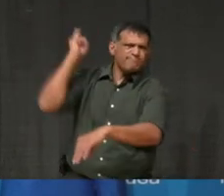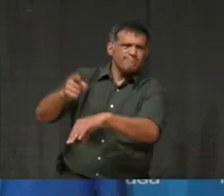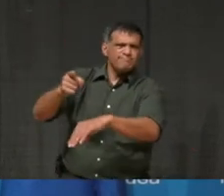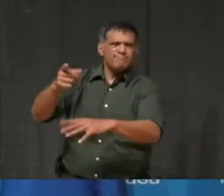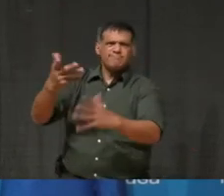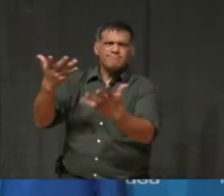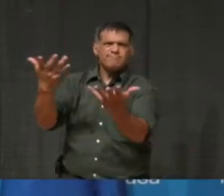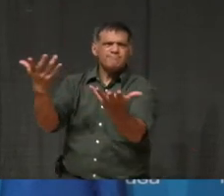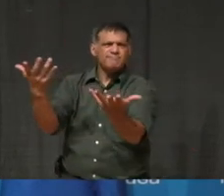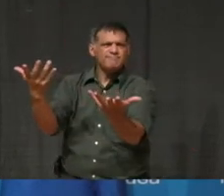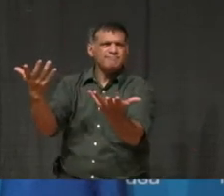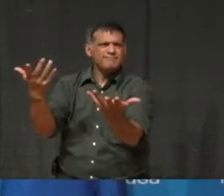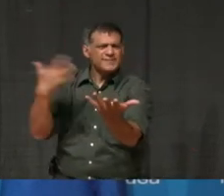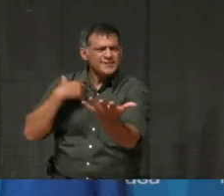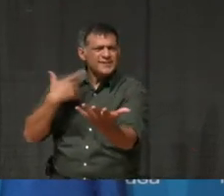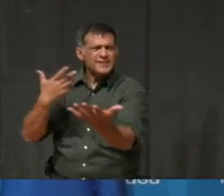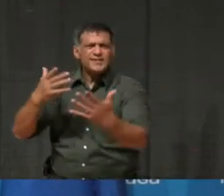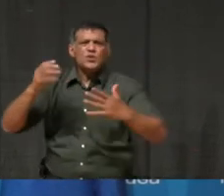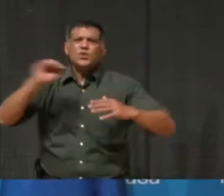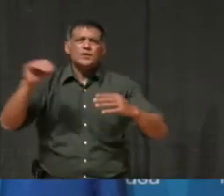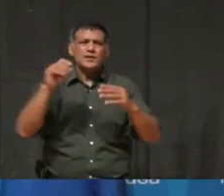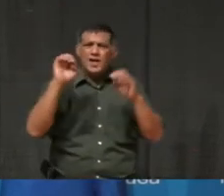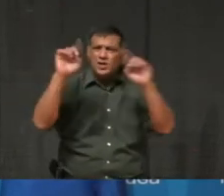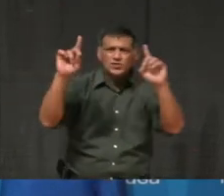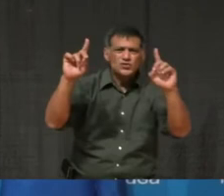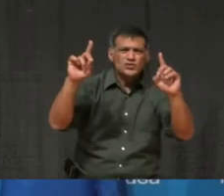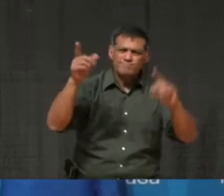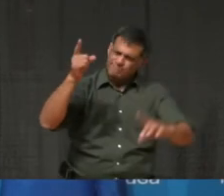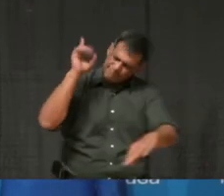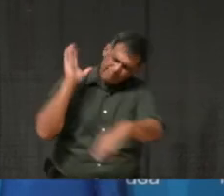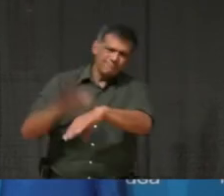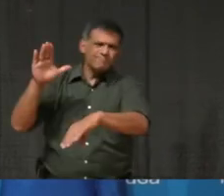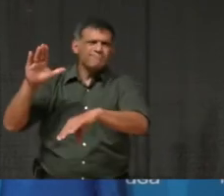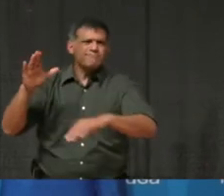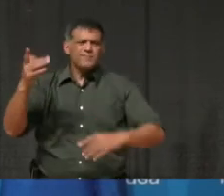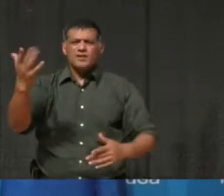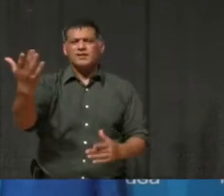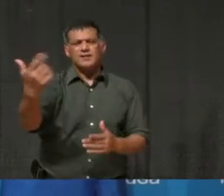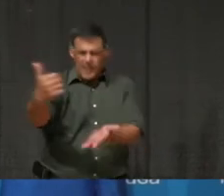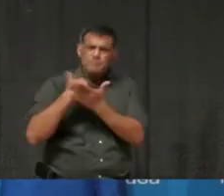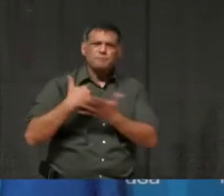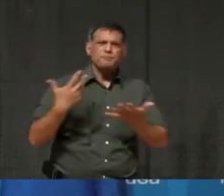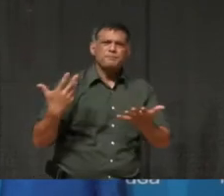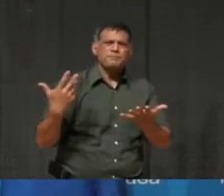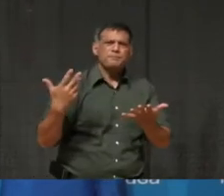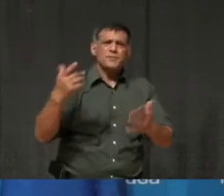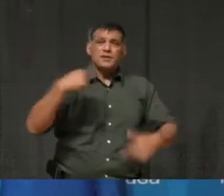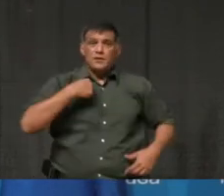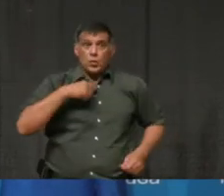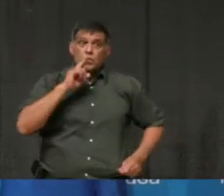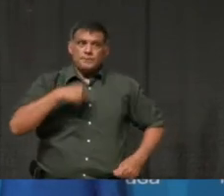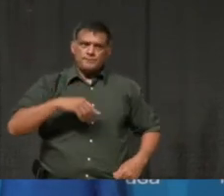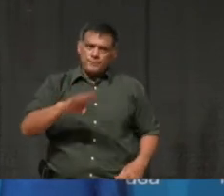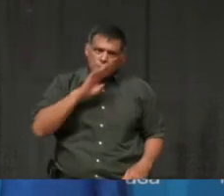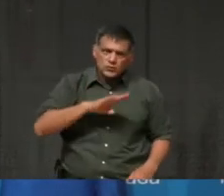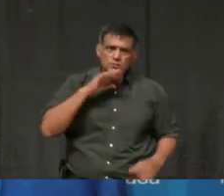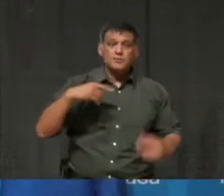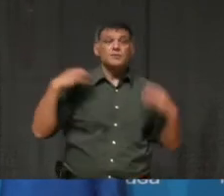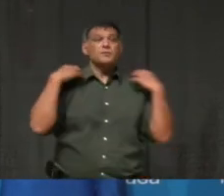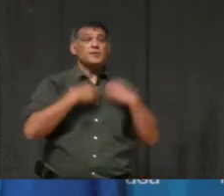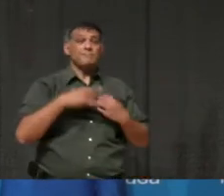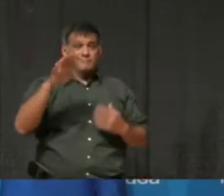room for educational talk yet. I am really, really frustrated. I hear it. it's only business people.